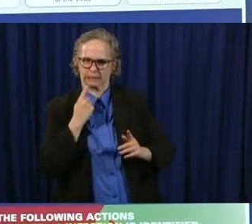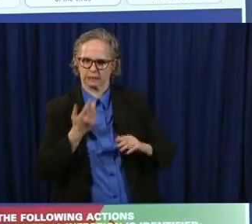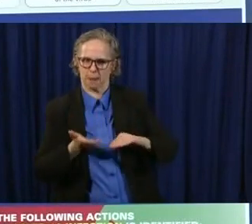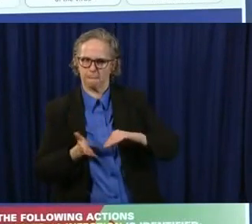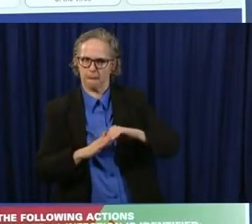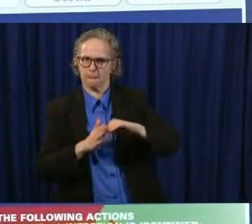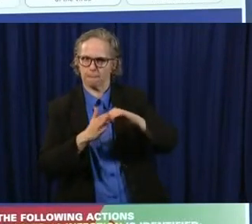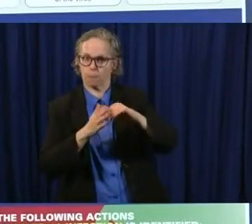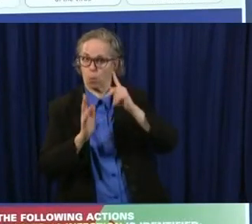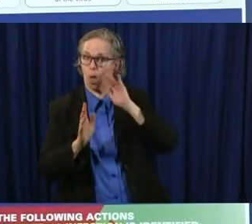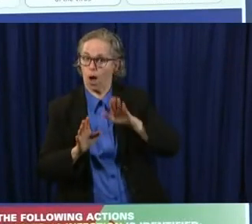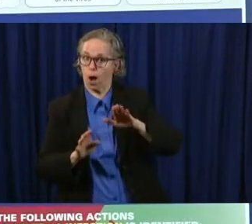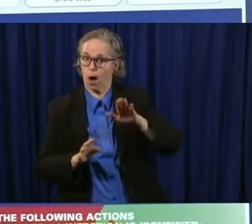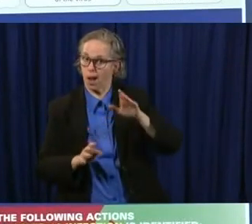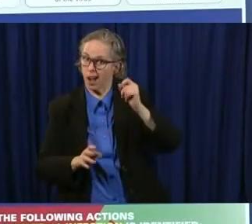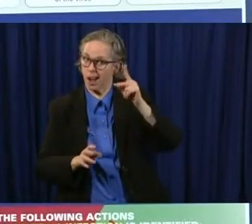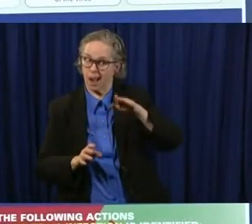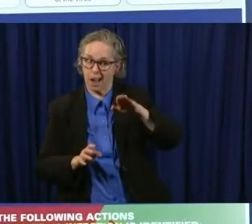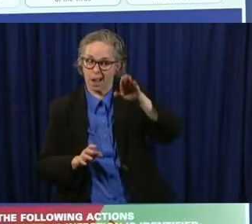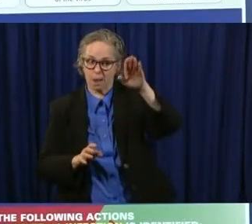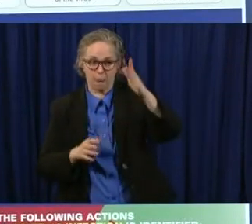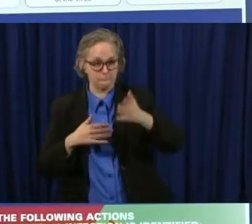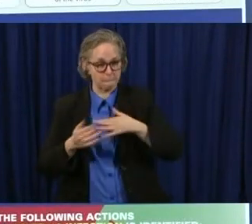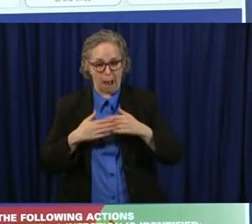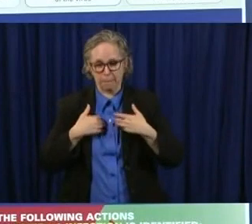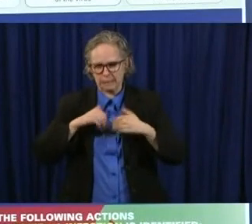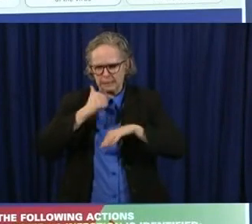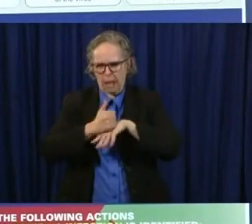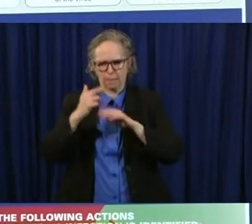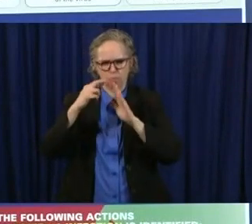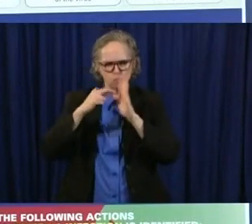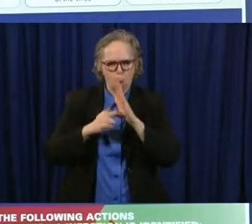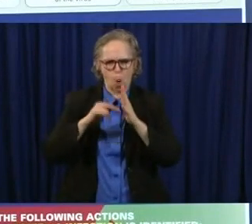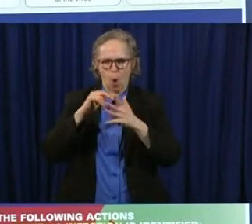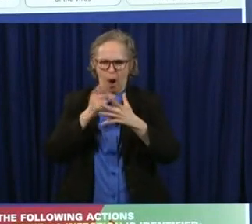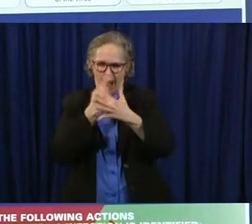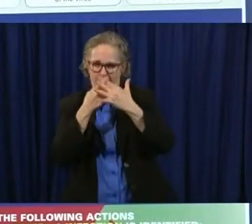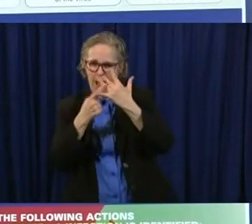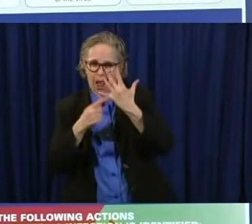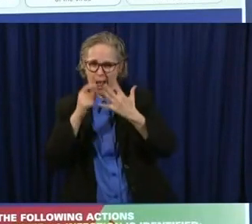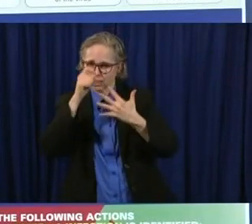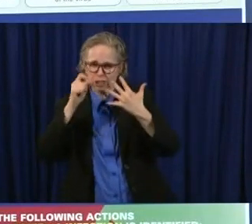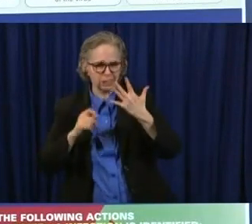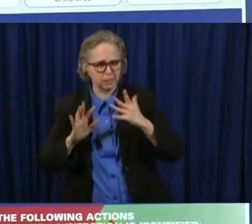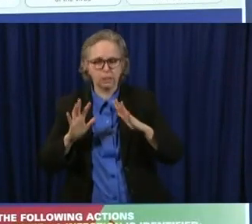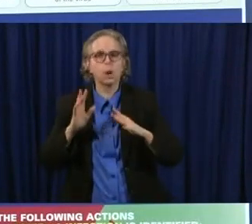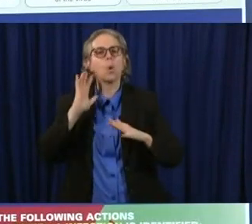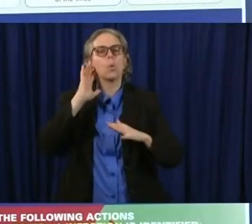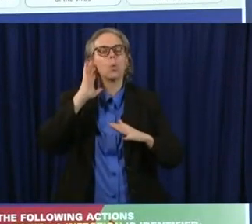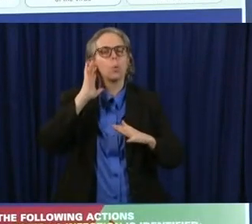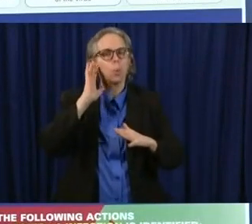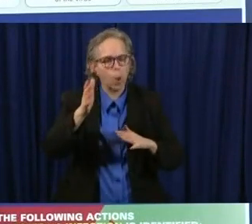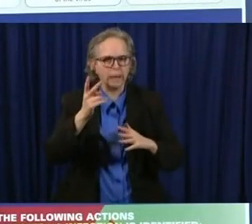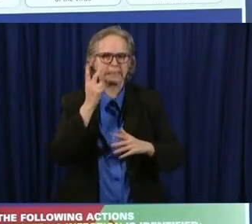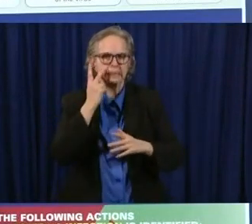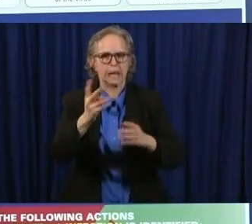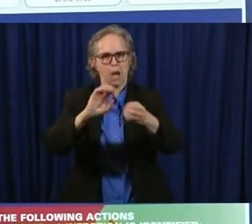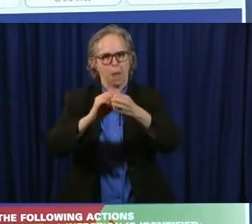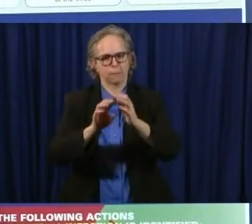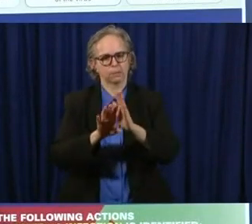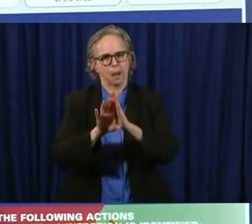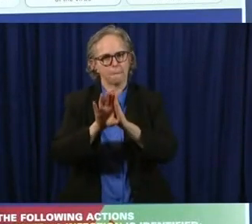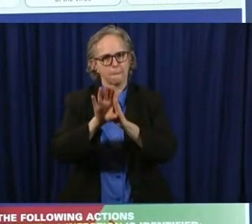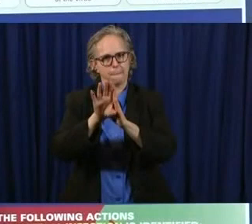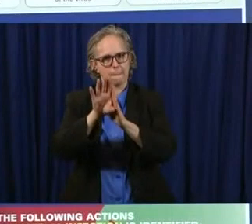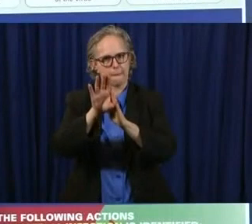have no matter how careful you are the number of incidents of cases is probably probably going to go up that was part of